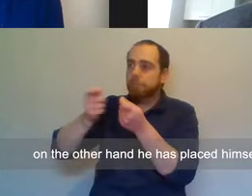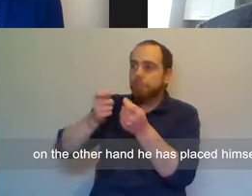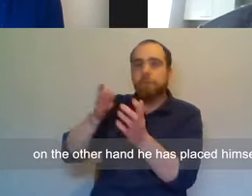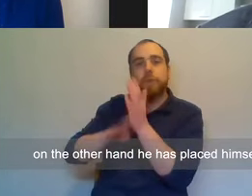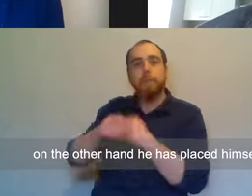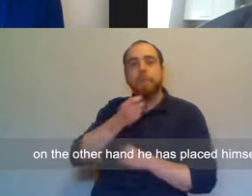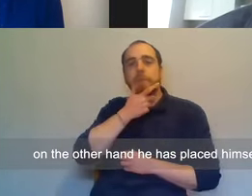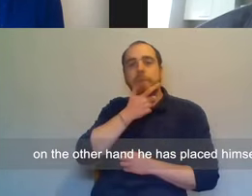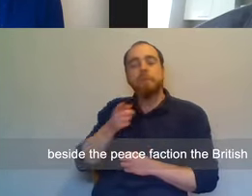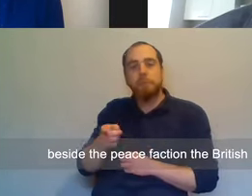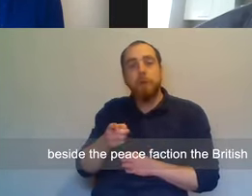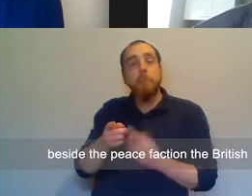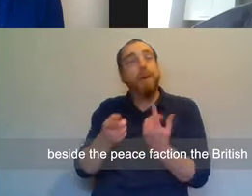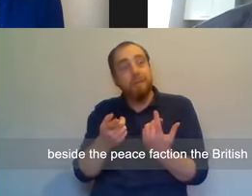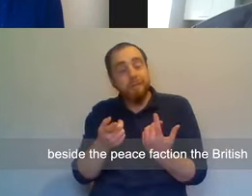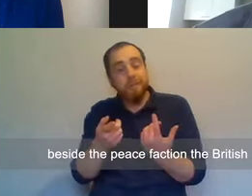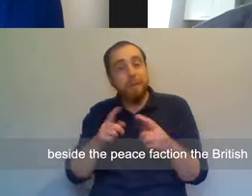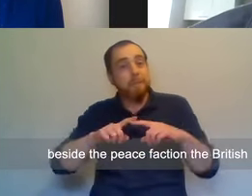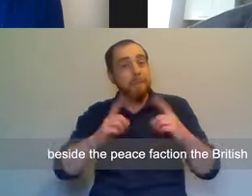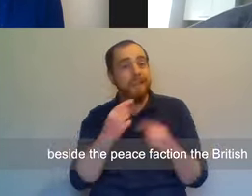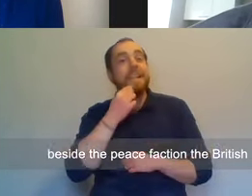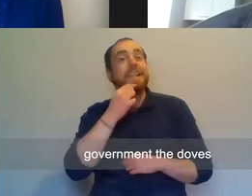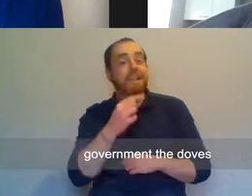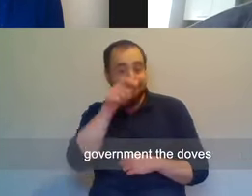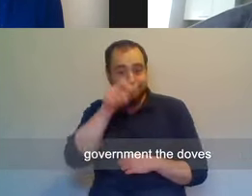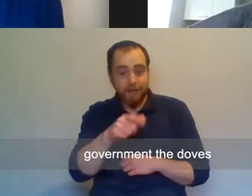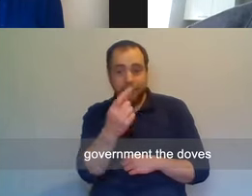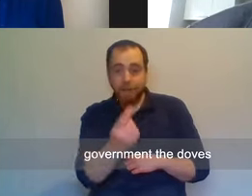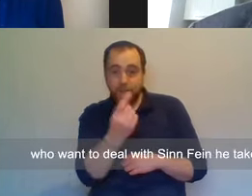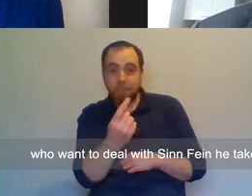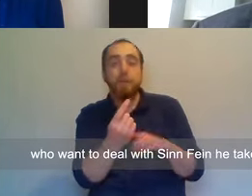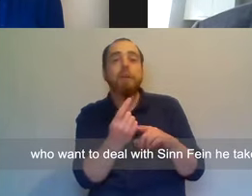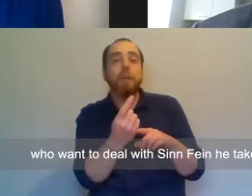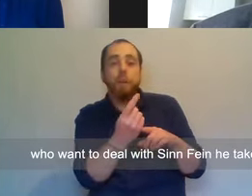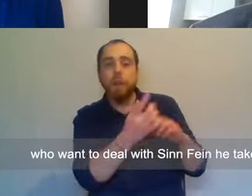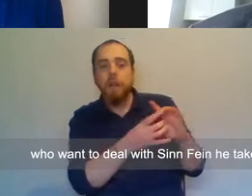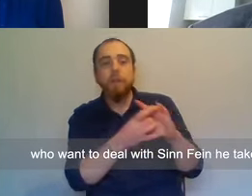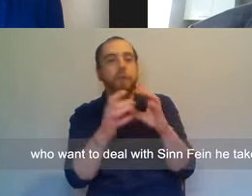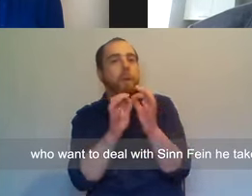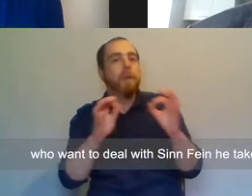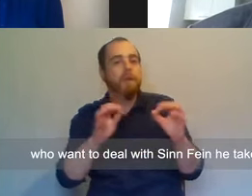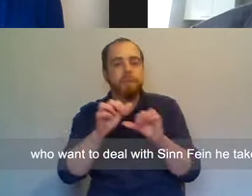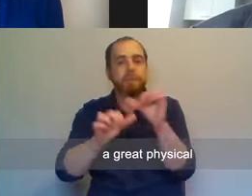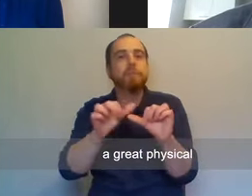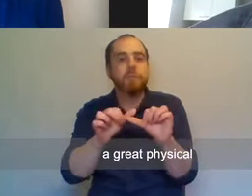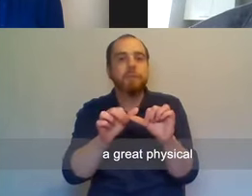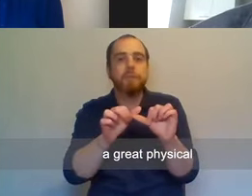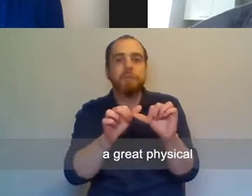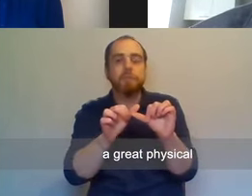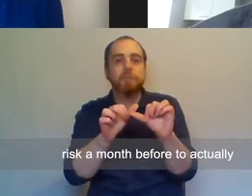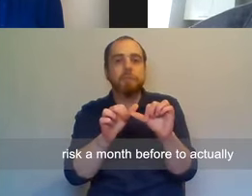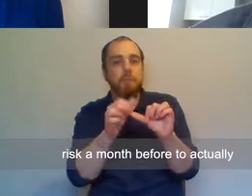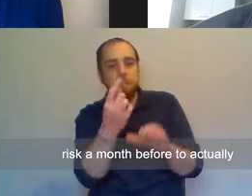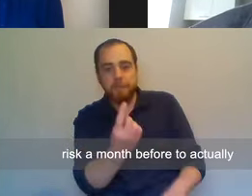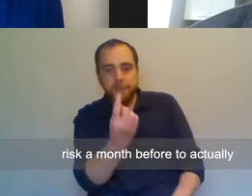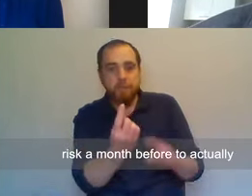hand, he has placed himself beside the peace faction in British government, the doves who want to deal with Sinn Féin. He'd taken a great physical